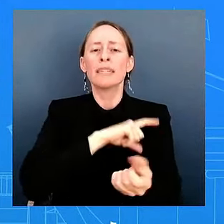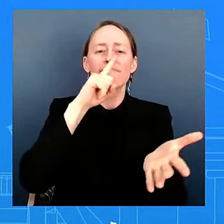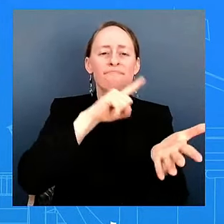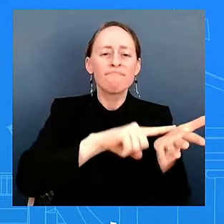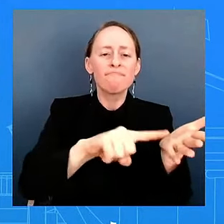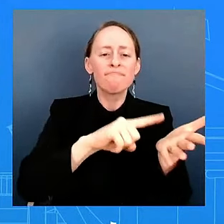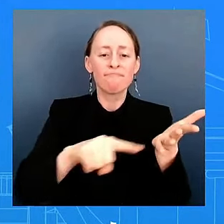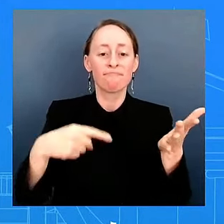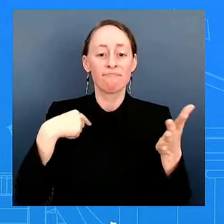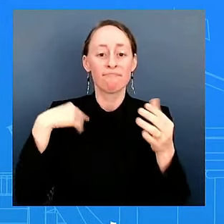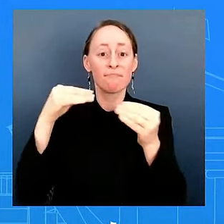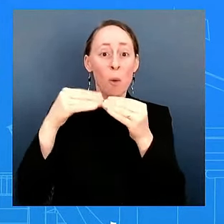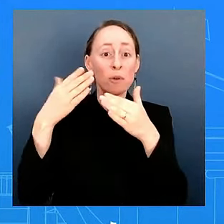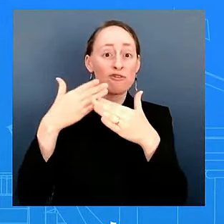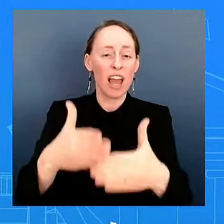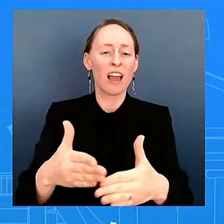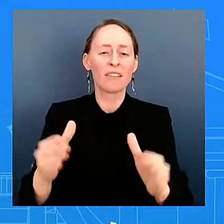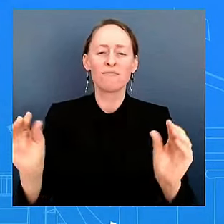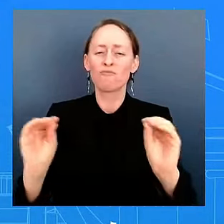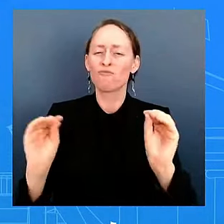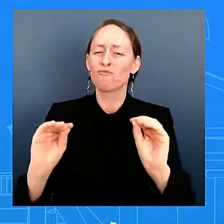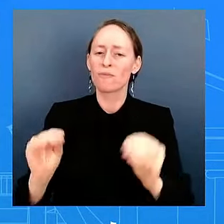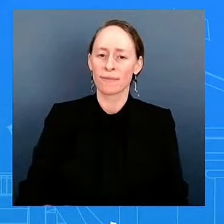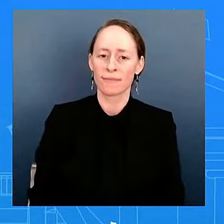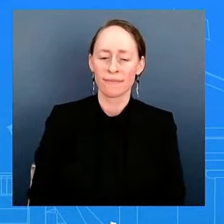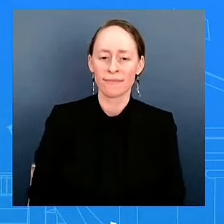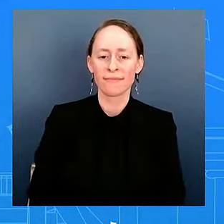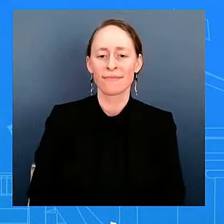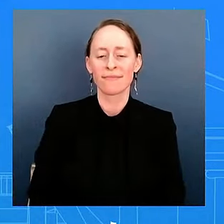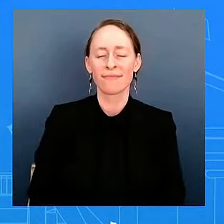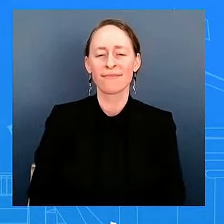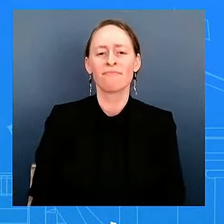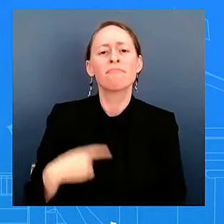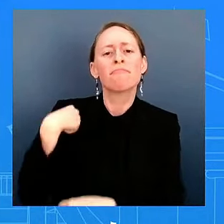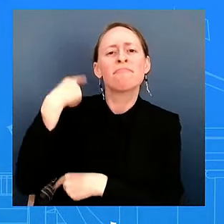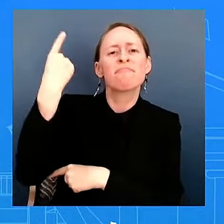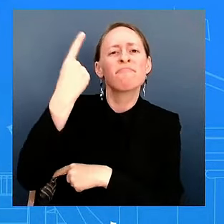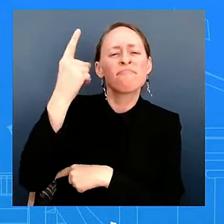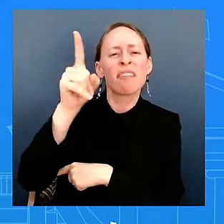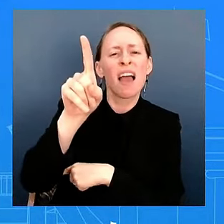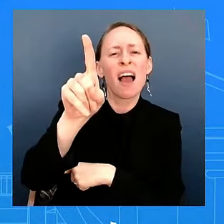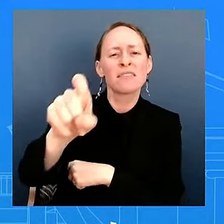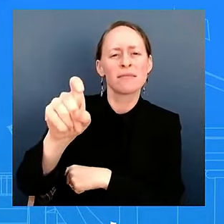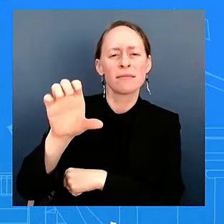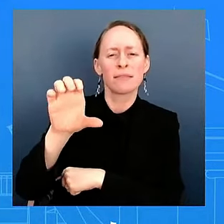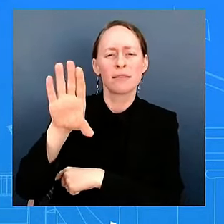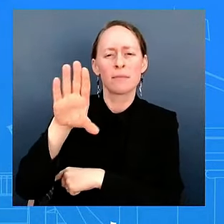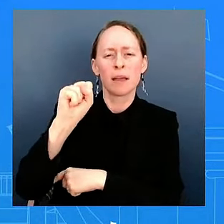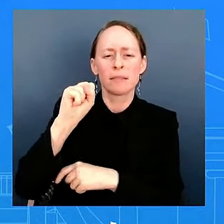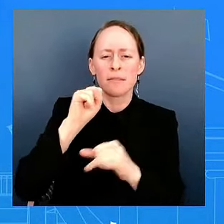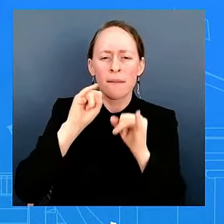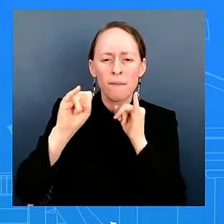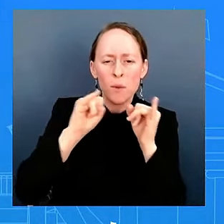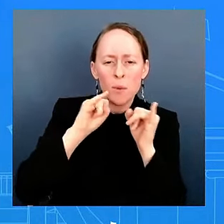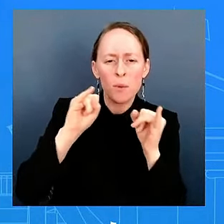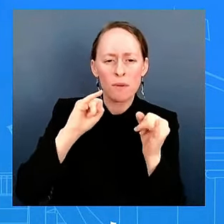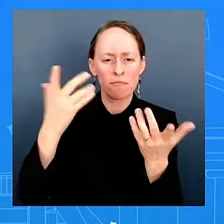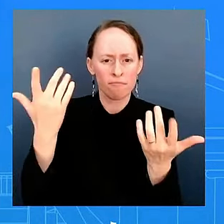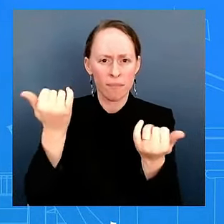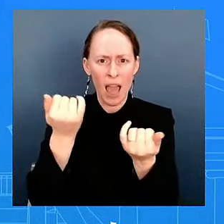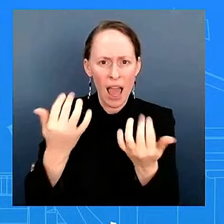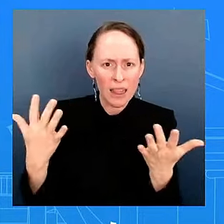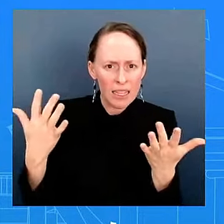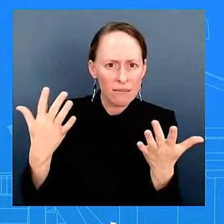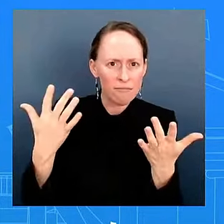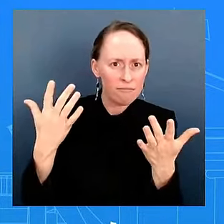mentioned the CBS interview that the President did today. Is there anything else you can share about how he's spending his days since he didn't have public events yesterday or today?